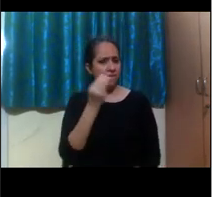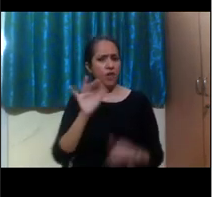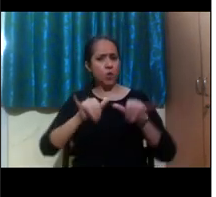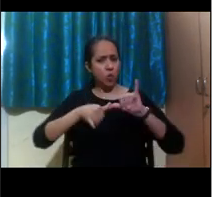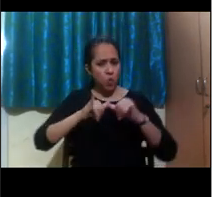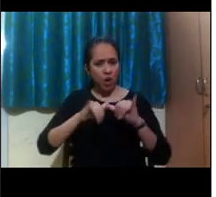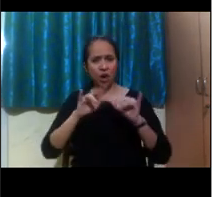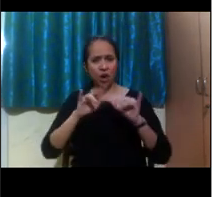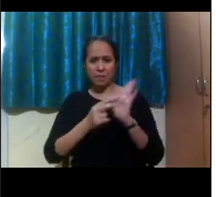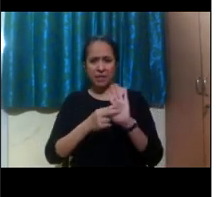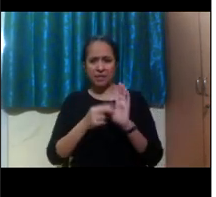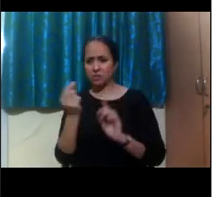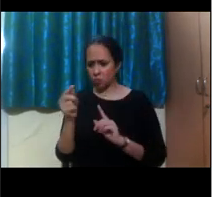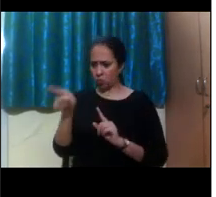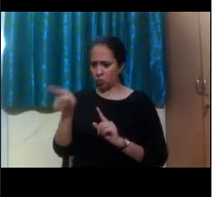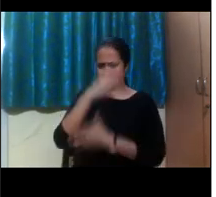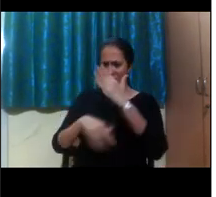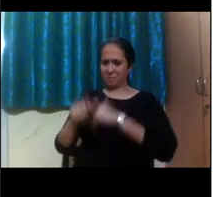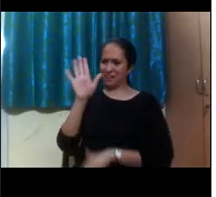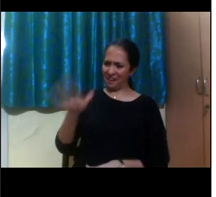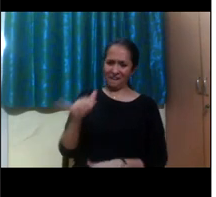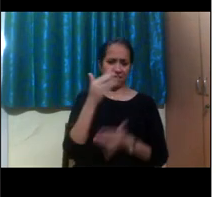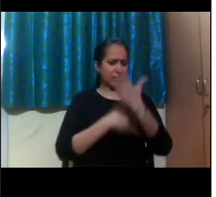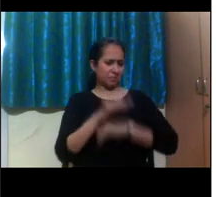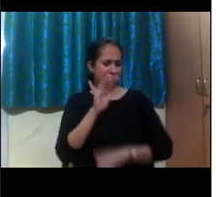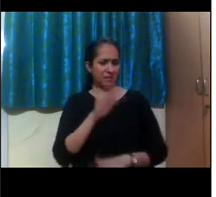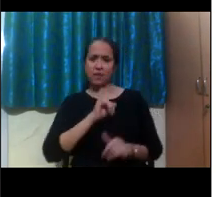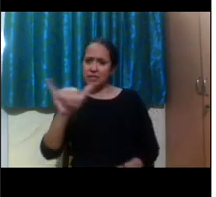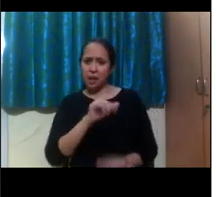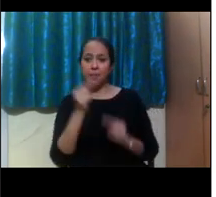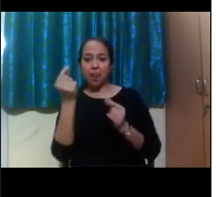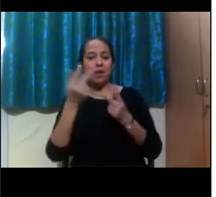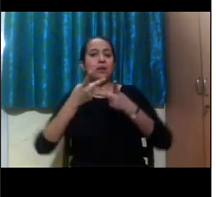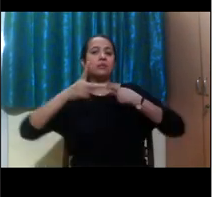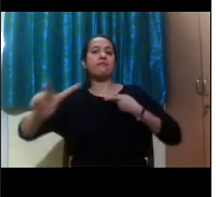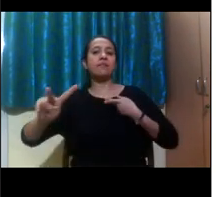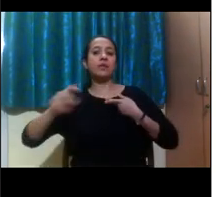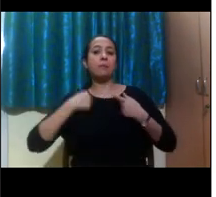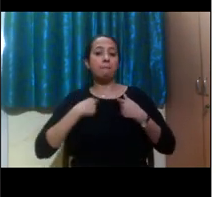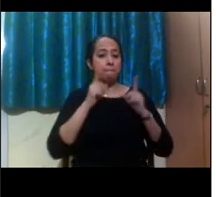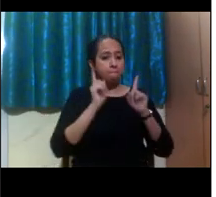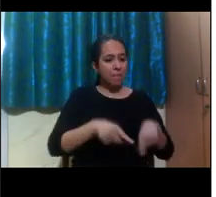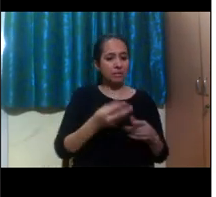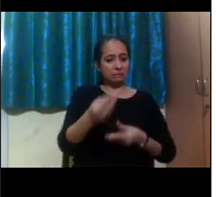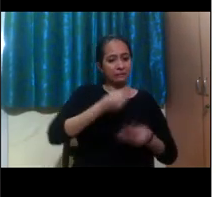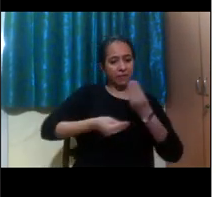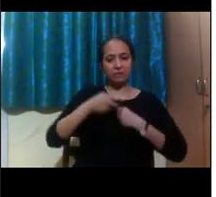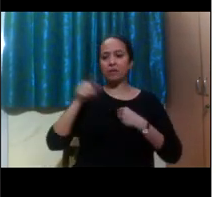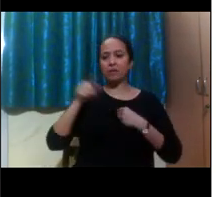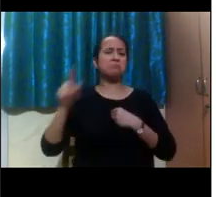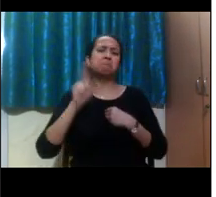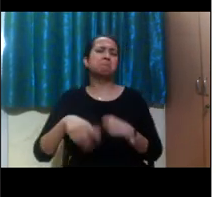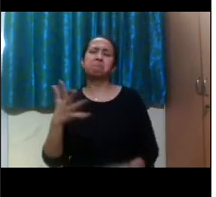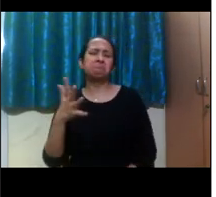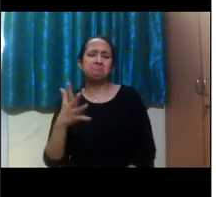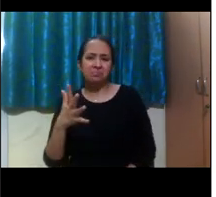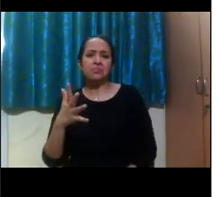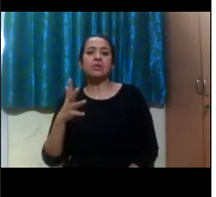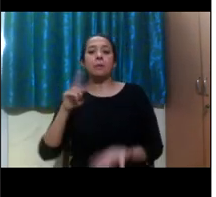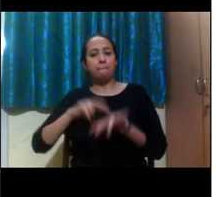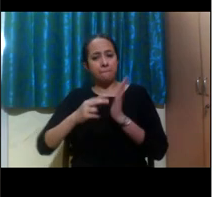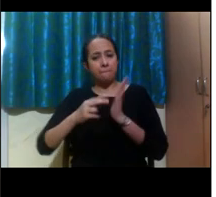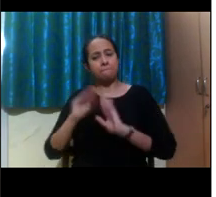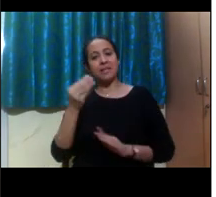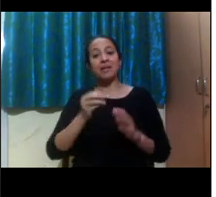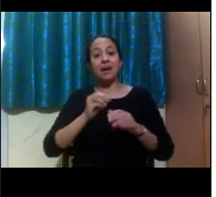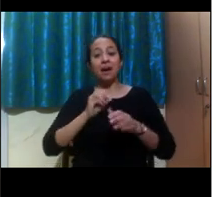a little different in their classwork. And so, but that's what we're here for is the Disability Resource Center and the Access Advisor is